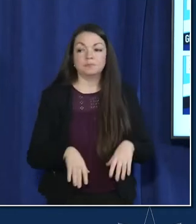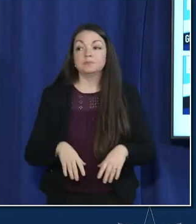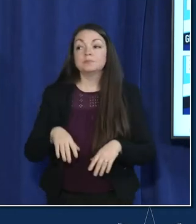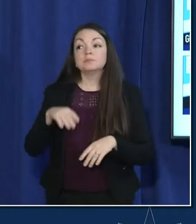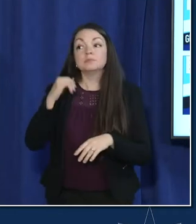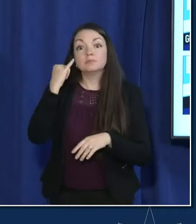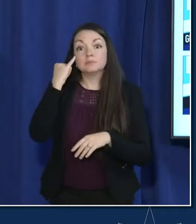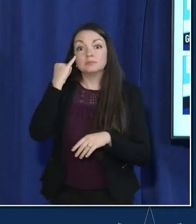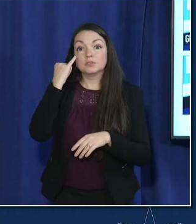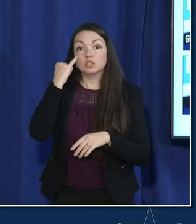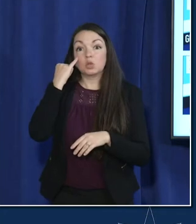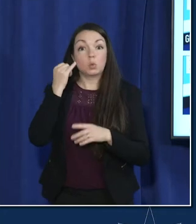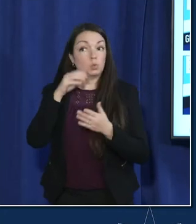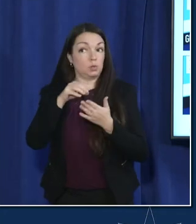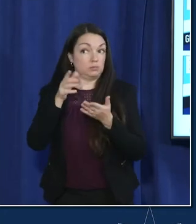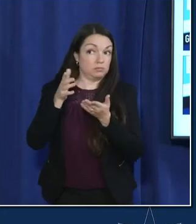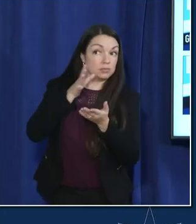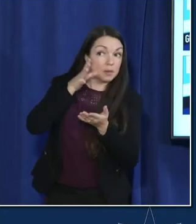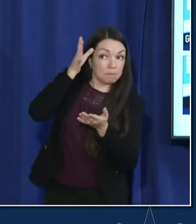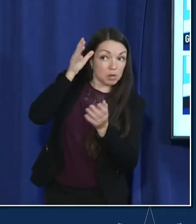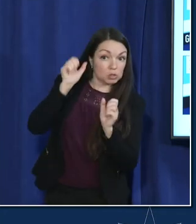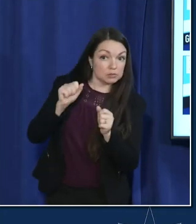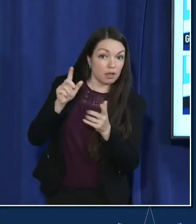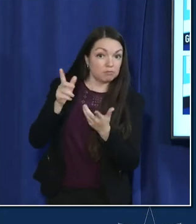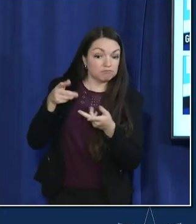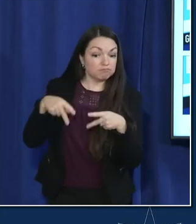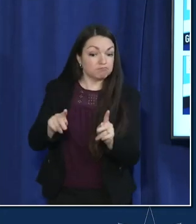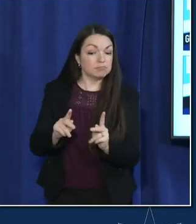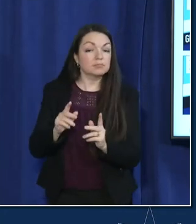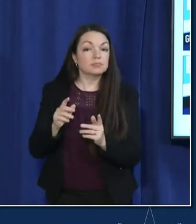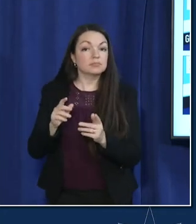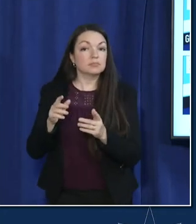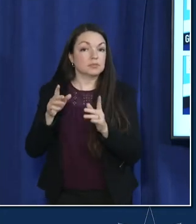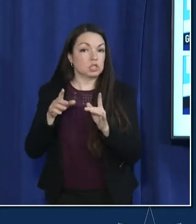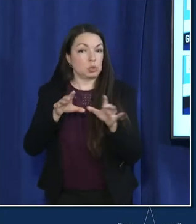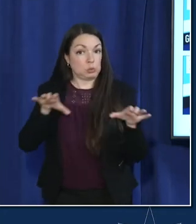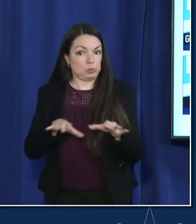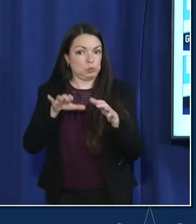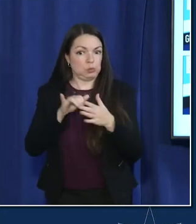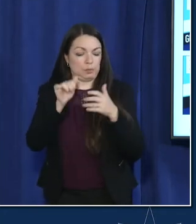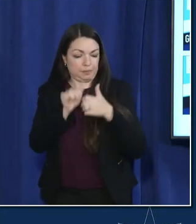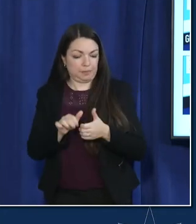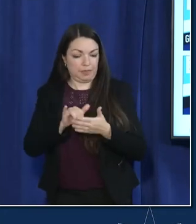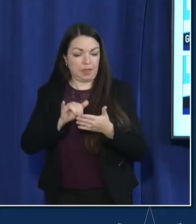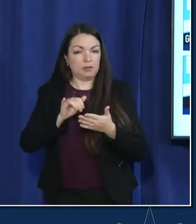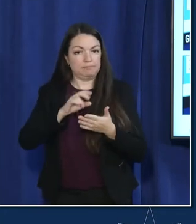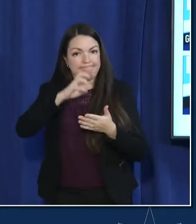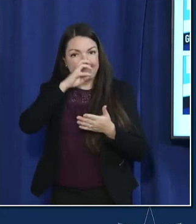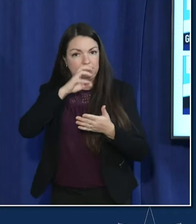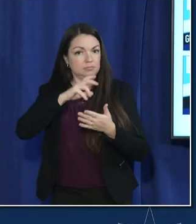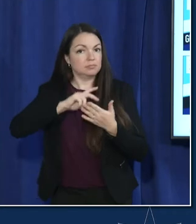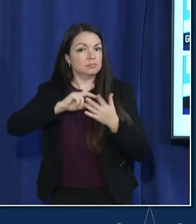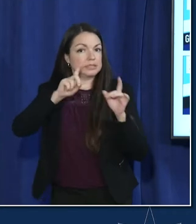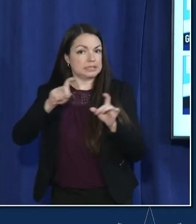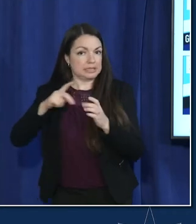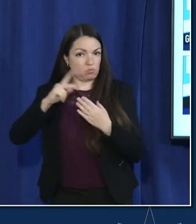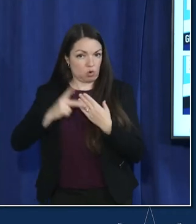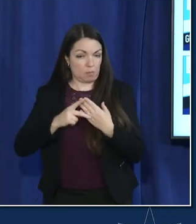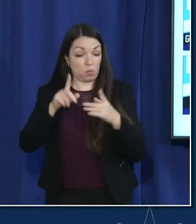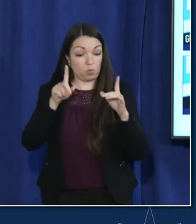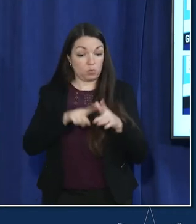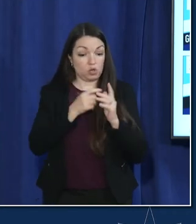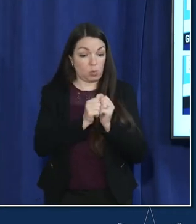otherwise been asked to quarantine to stay in school and participate in this regimented testing program we're starting with one school